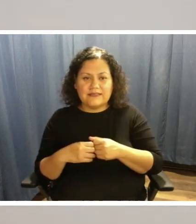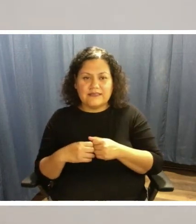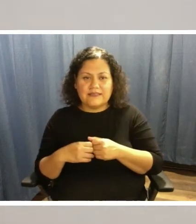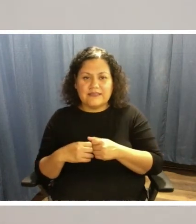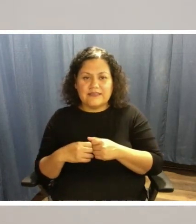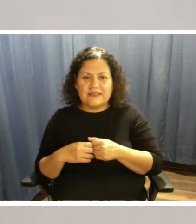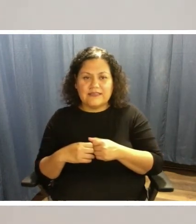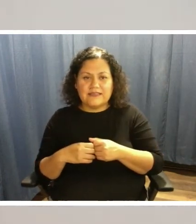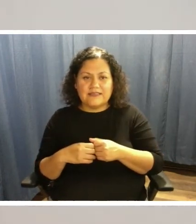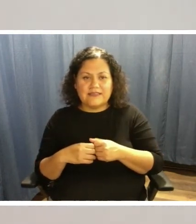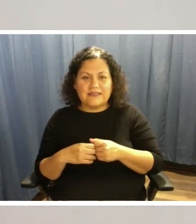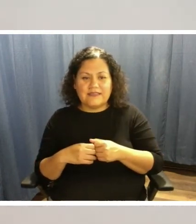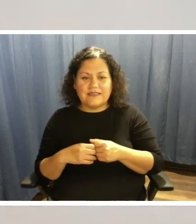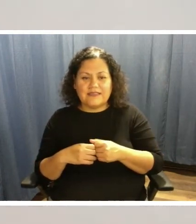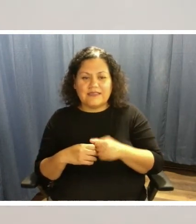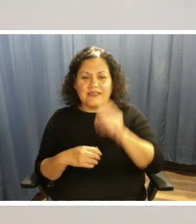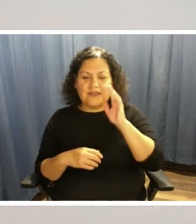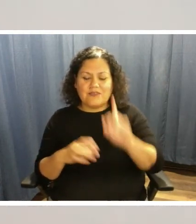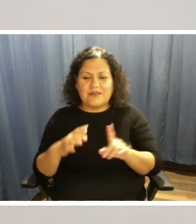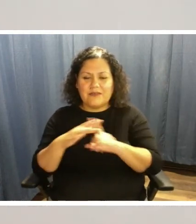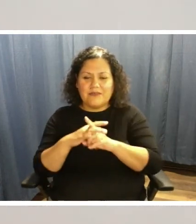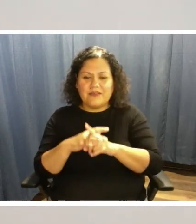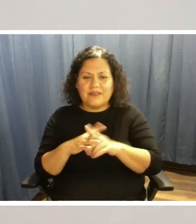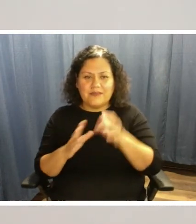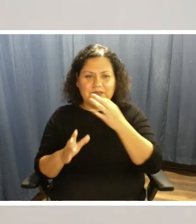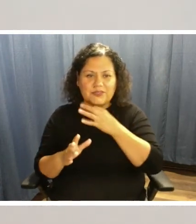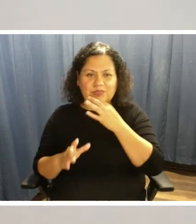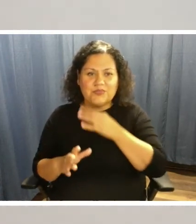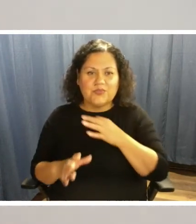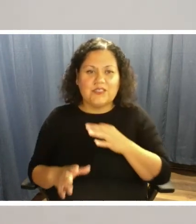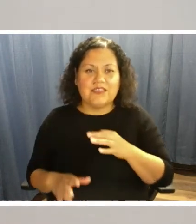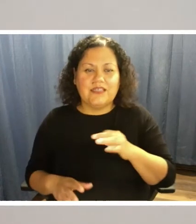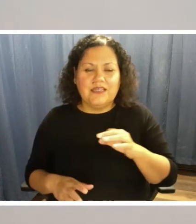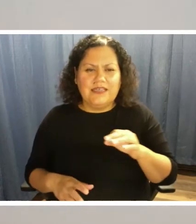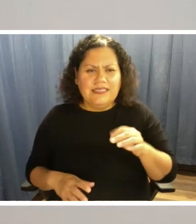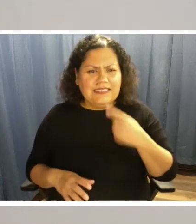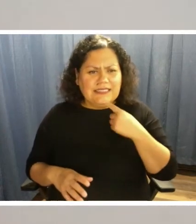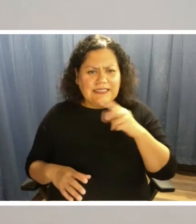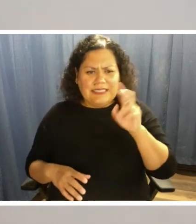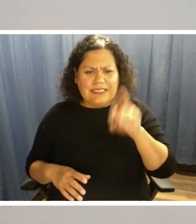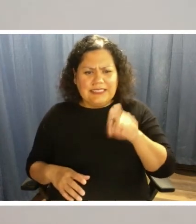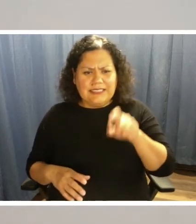popping up here in a second. Need to be there,